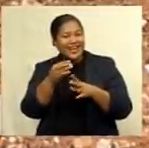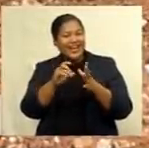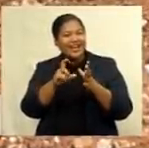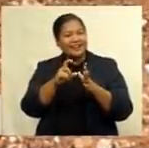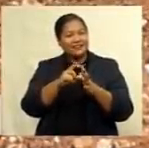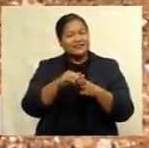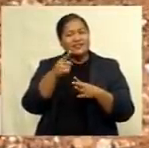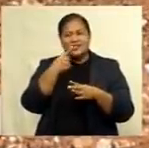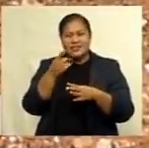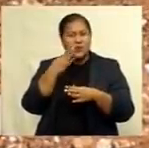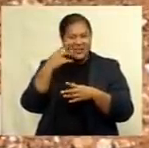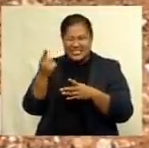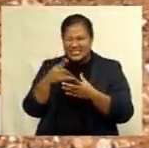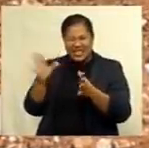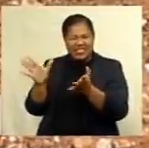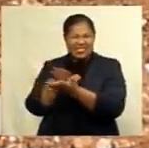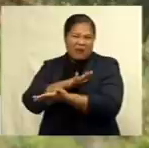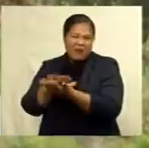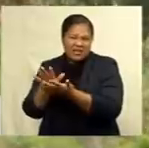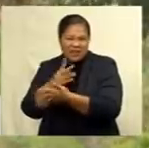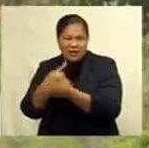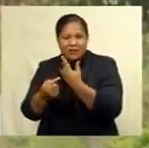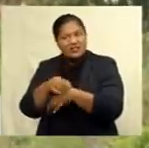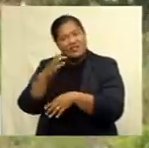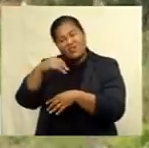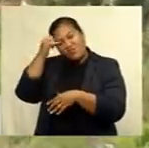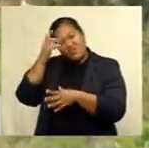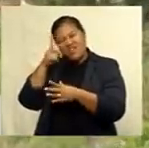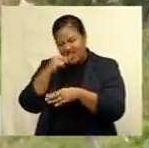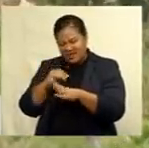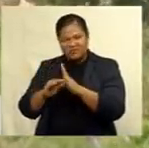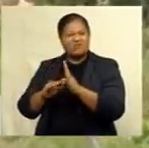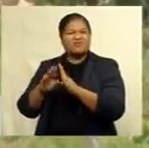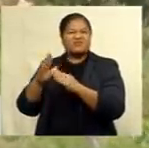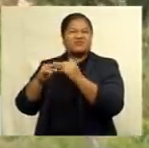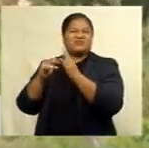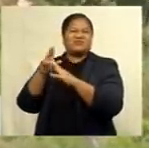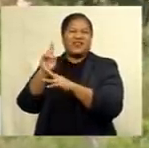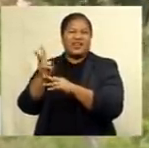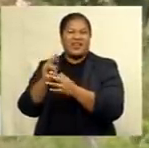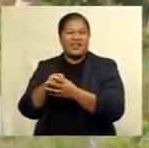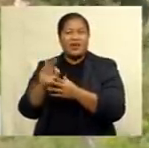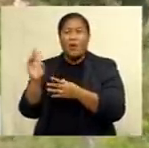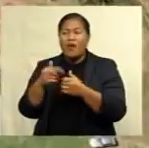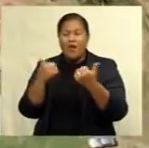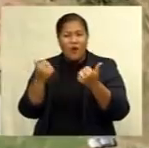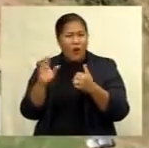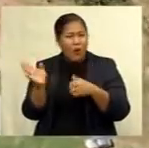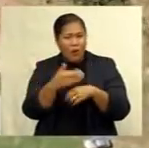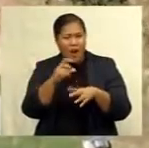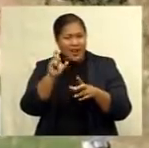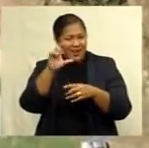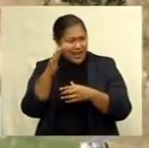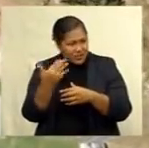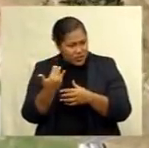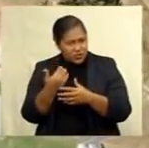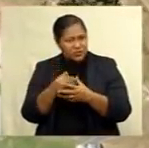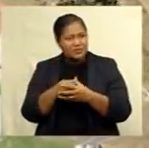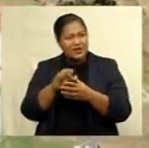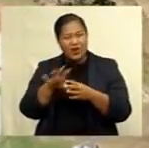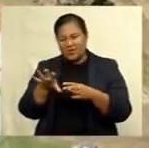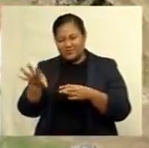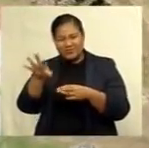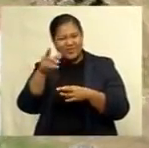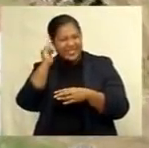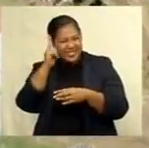damage, they didn't know if they would be able to rebuild seven classrooms, ablution blocks, one dormitory, the dining hall, and several